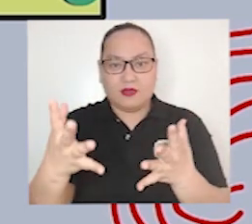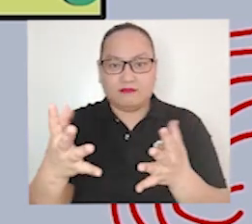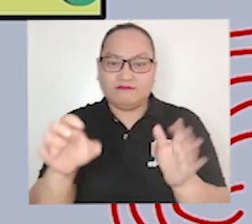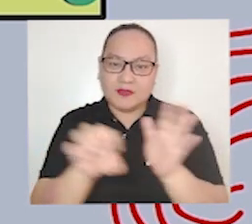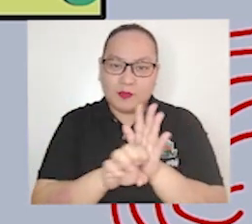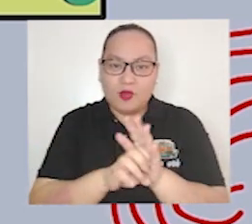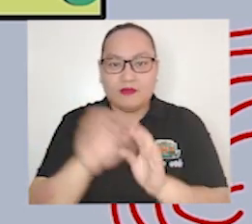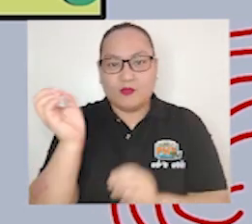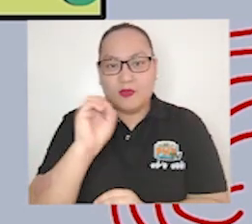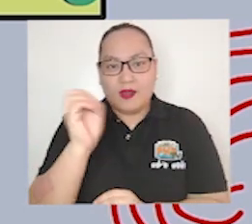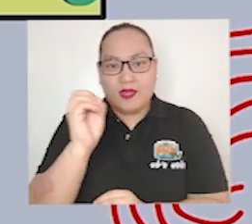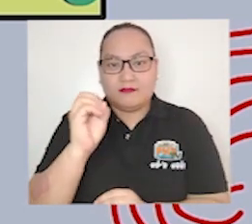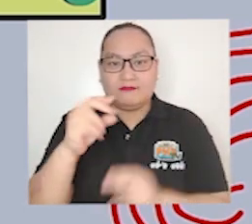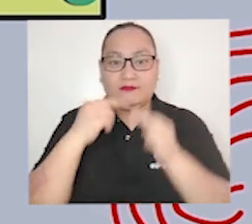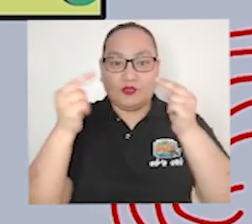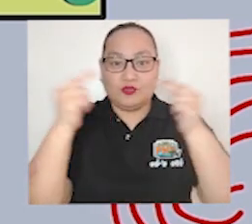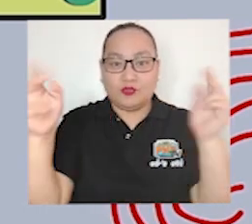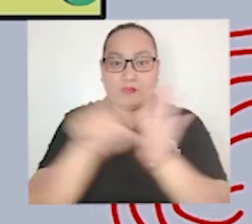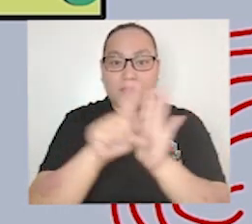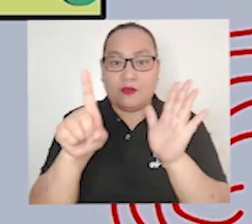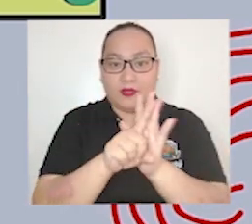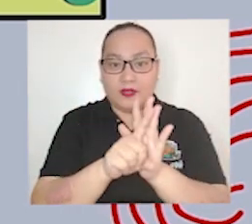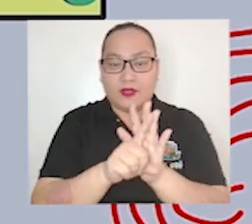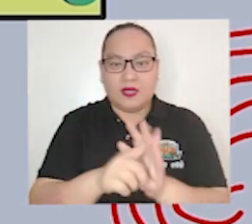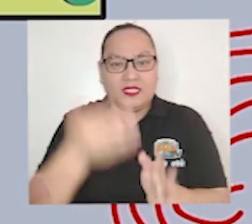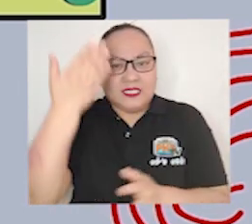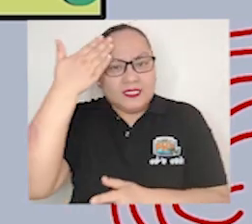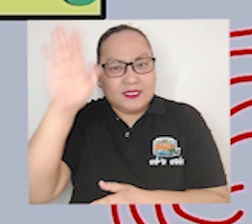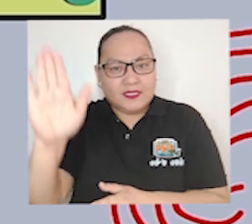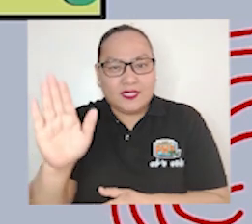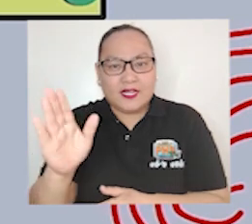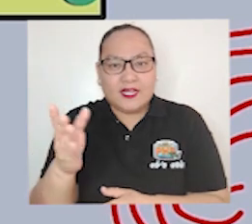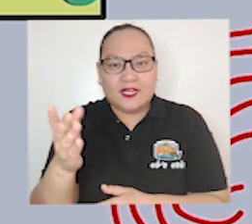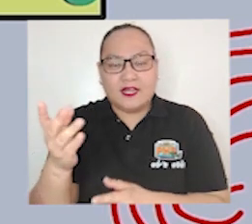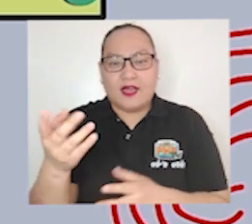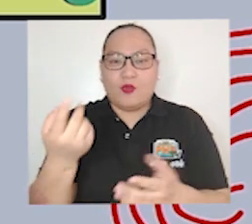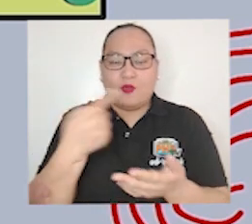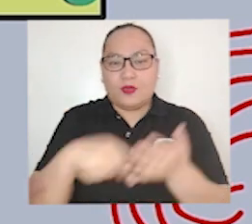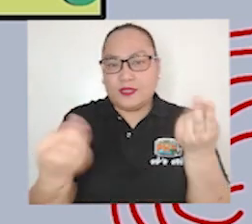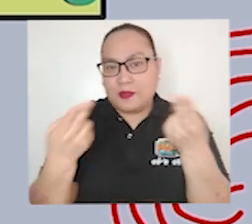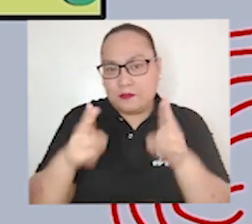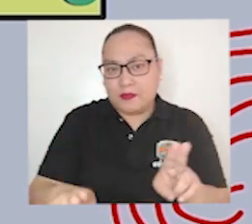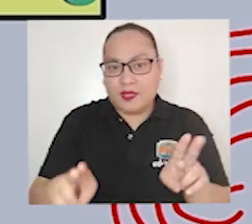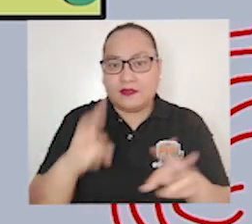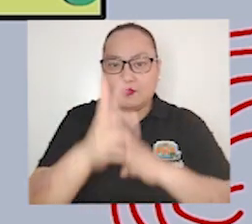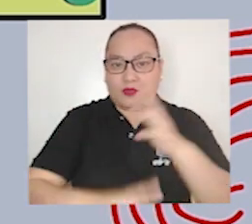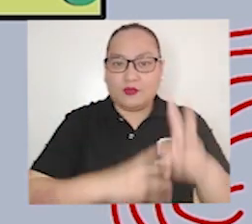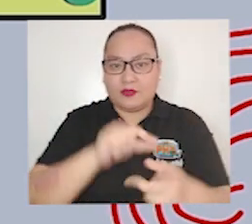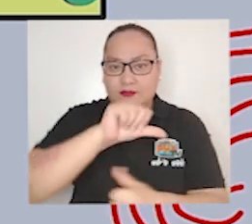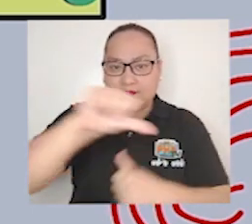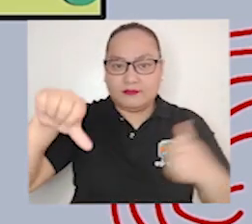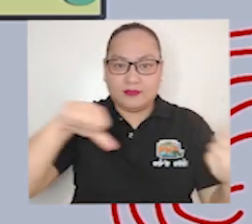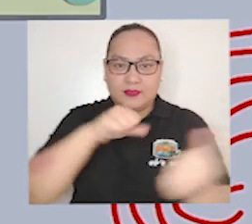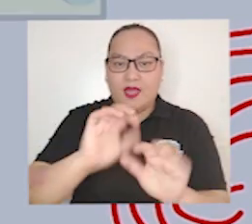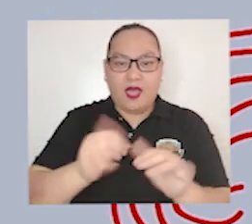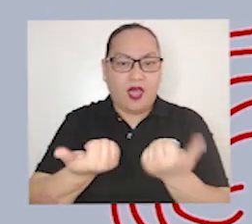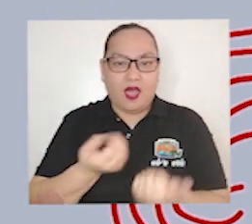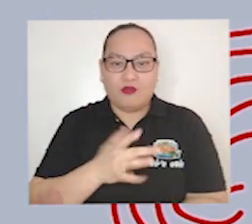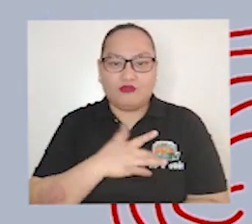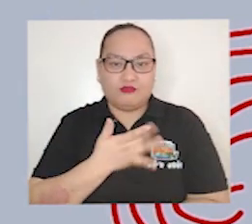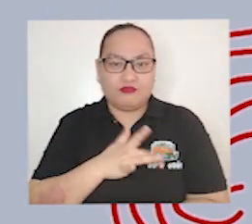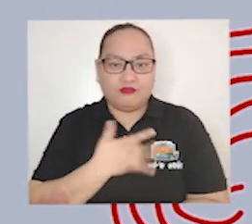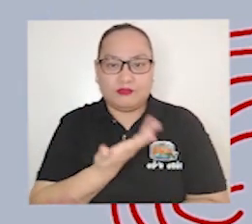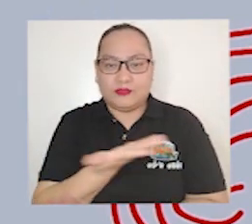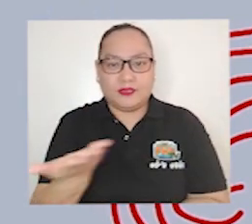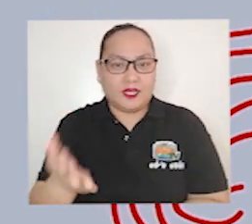blackout You don't know what's happening around you You don't know what's going on in our world today How do you feel?